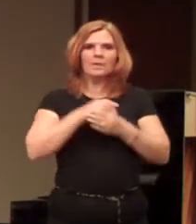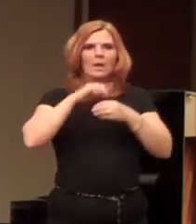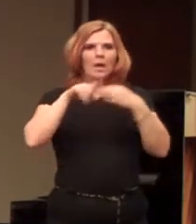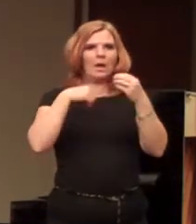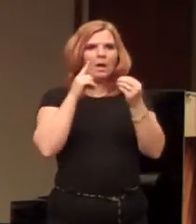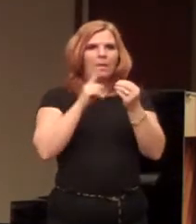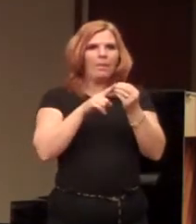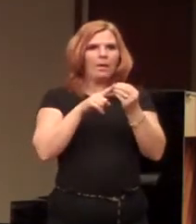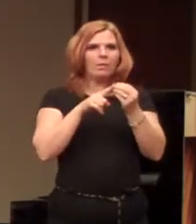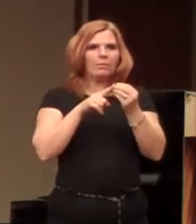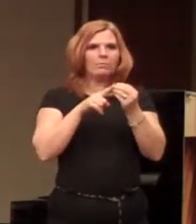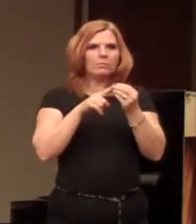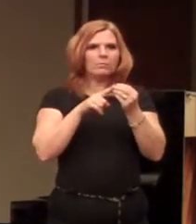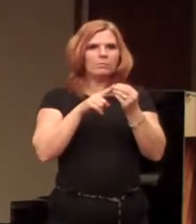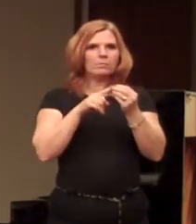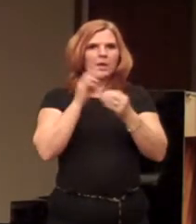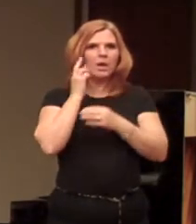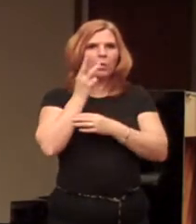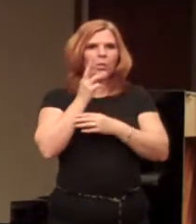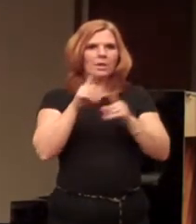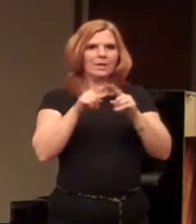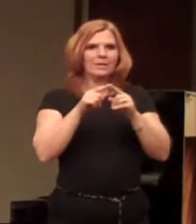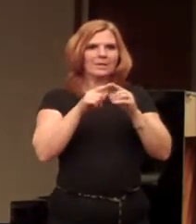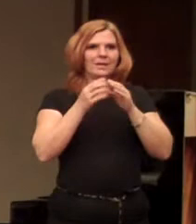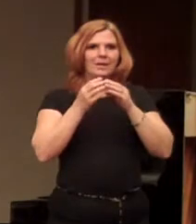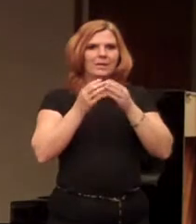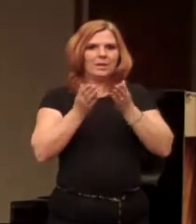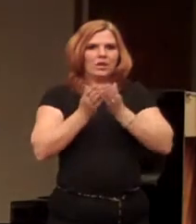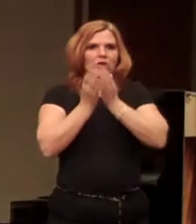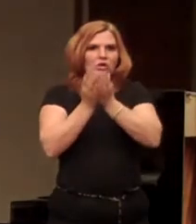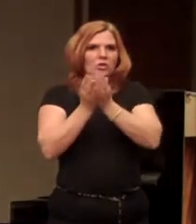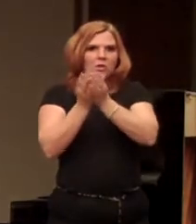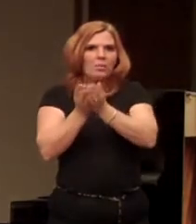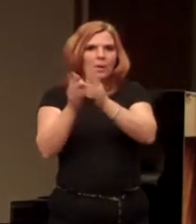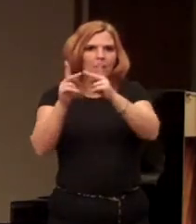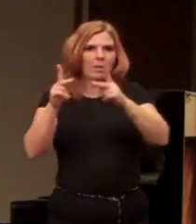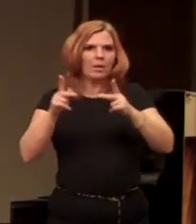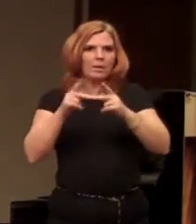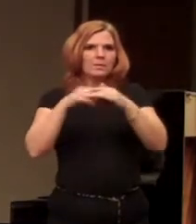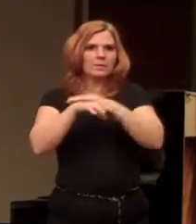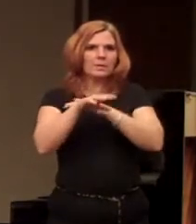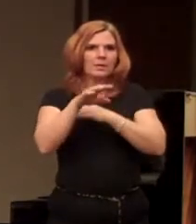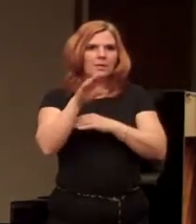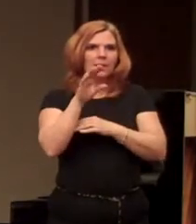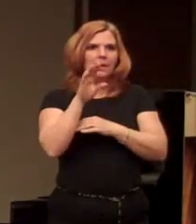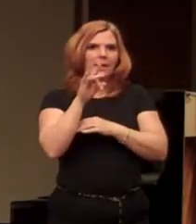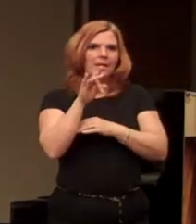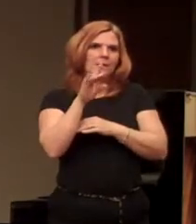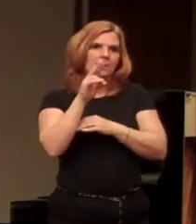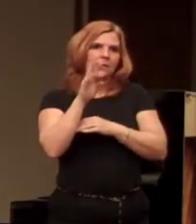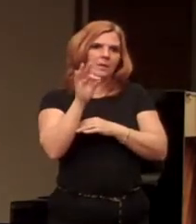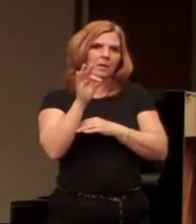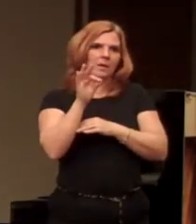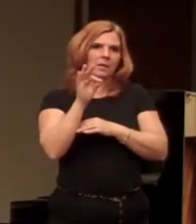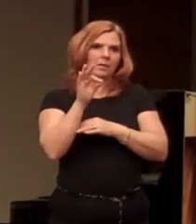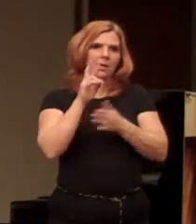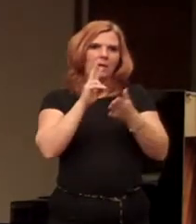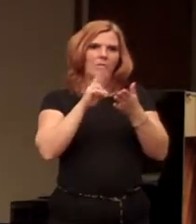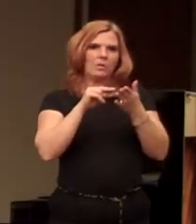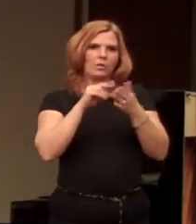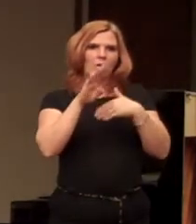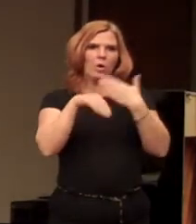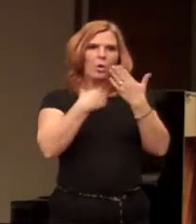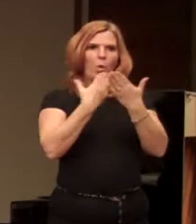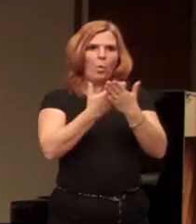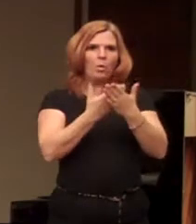about wheeling as a shipping point in 1879. And I had read to you the other day all of the